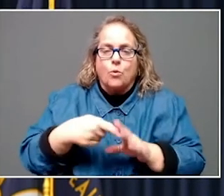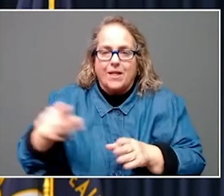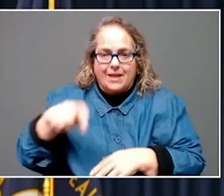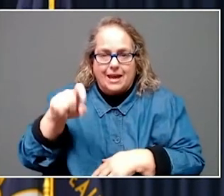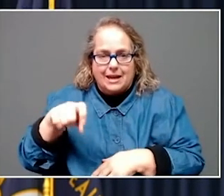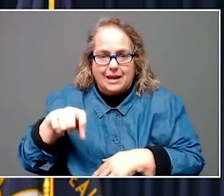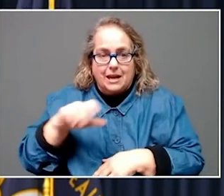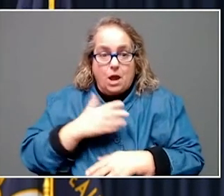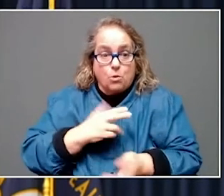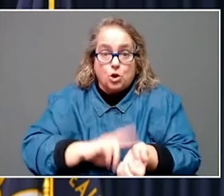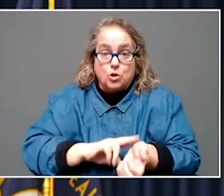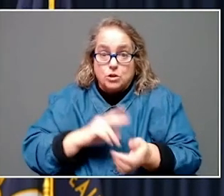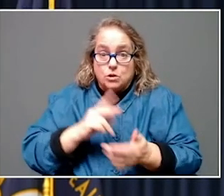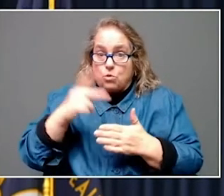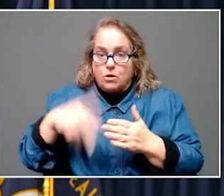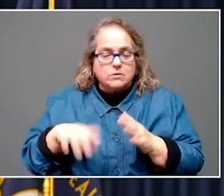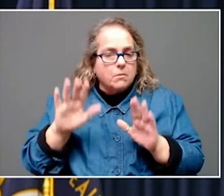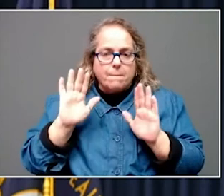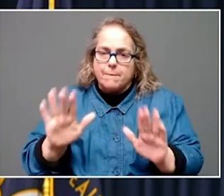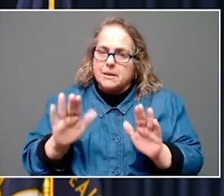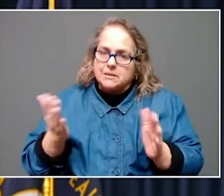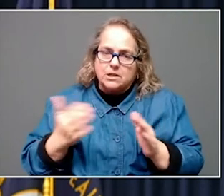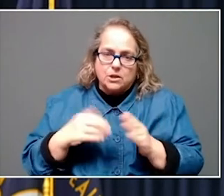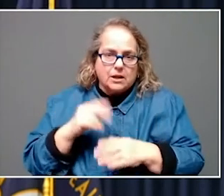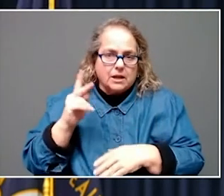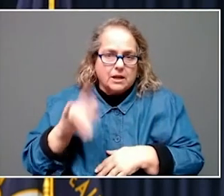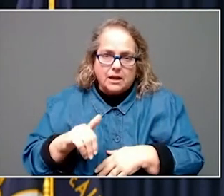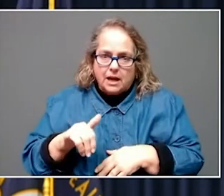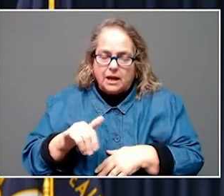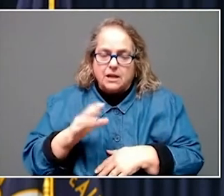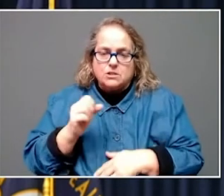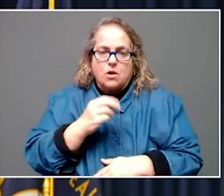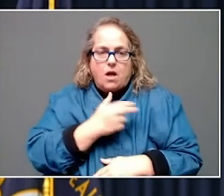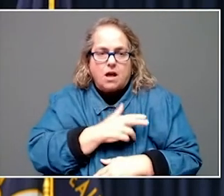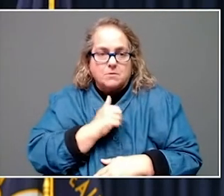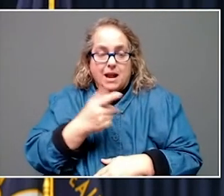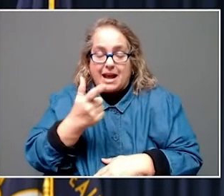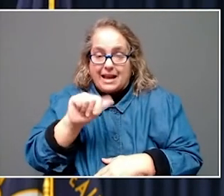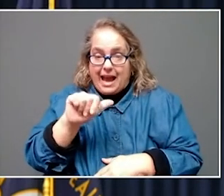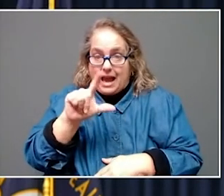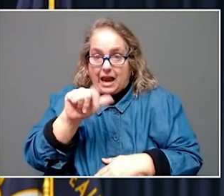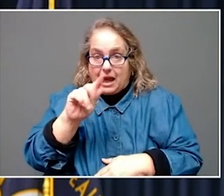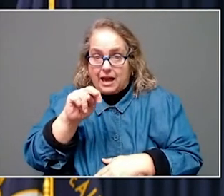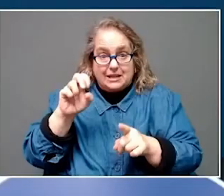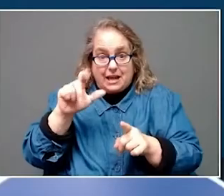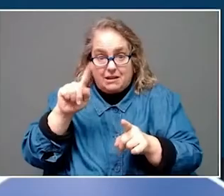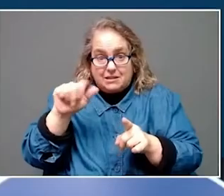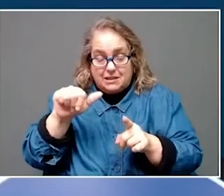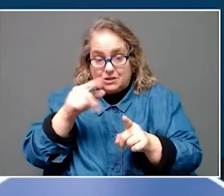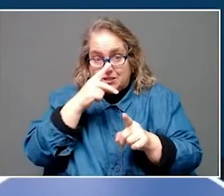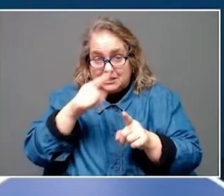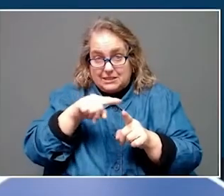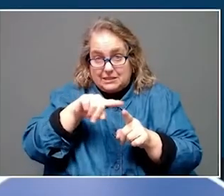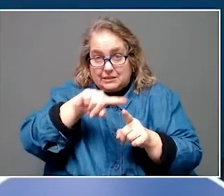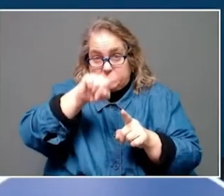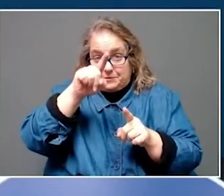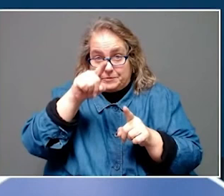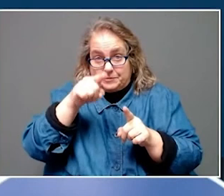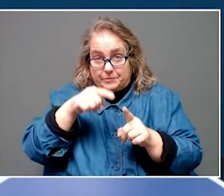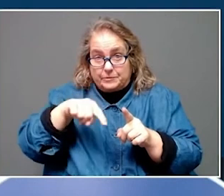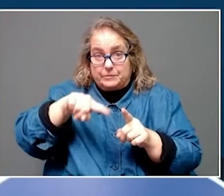cases, its increased infectiousness has hospitals close to breaking records set during the Delta surge. Yes,